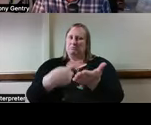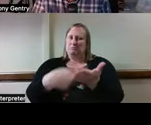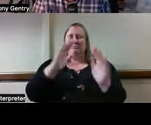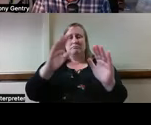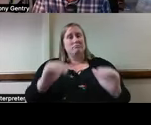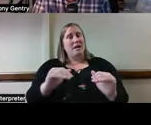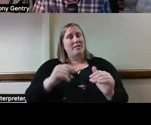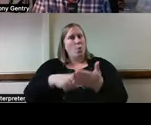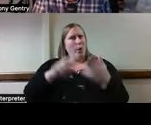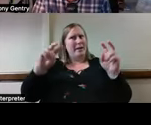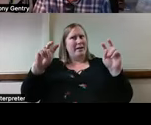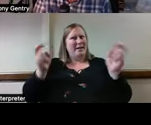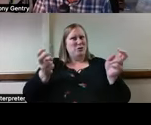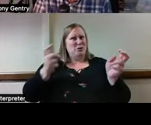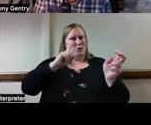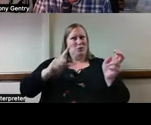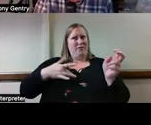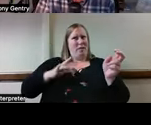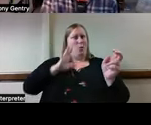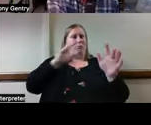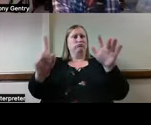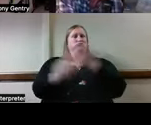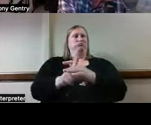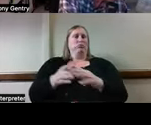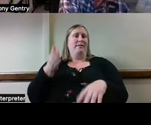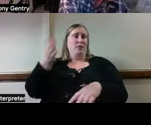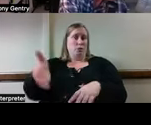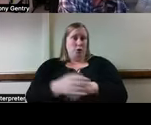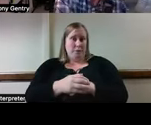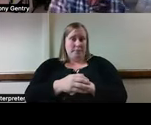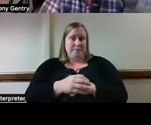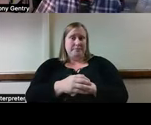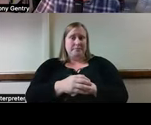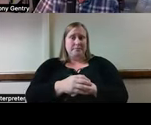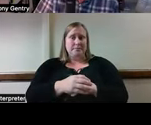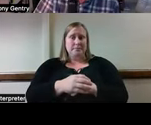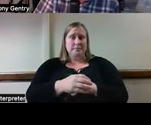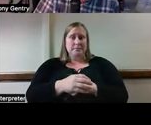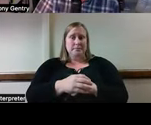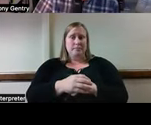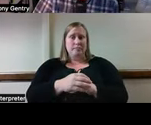do you foresee occurring in the future? That's where we want to go in this next little while in our talk.